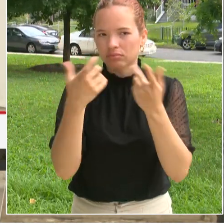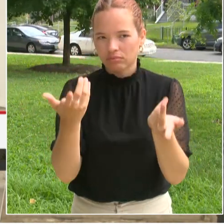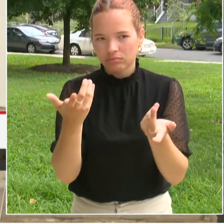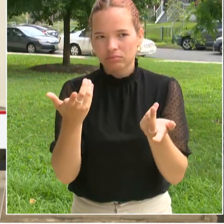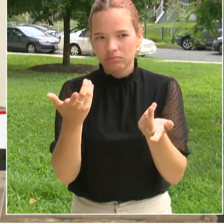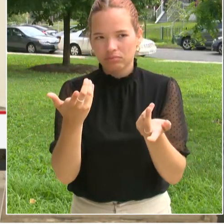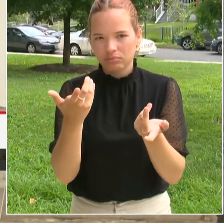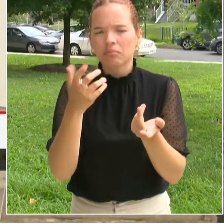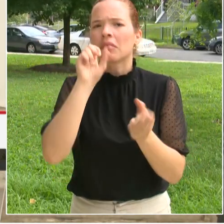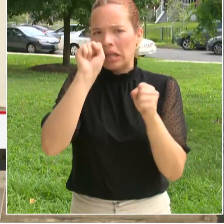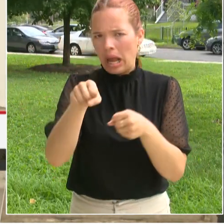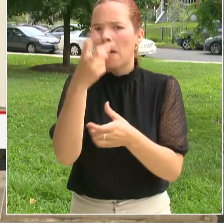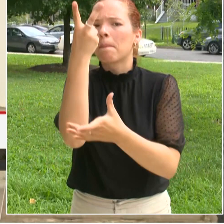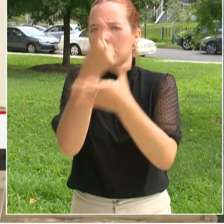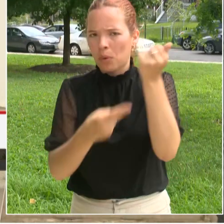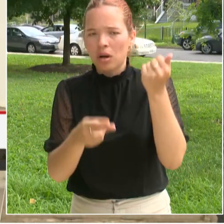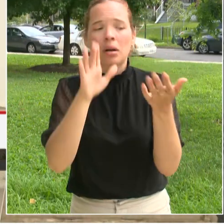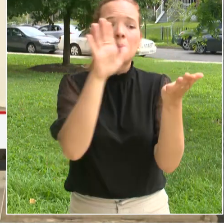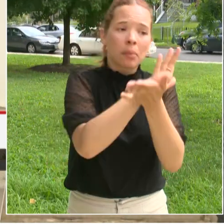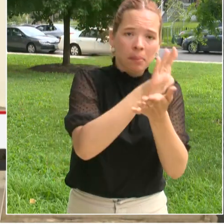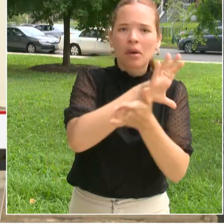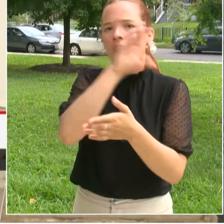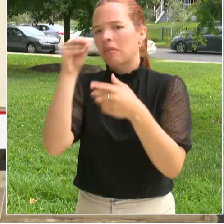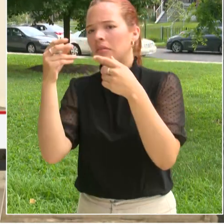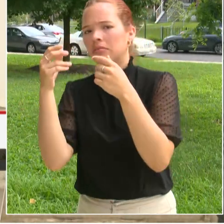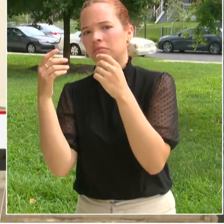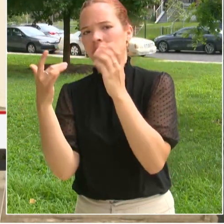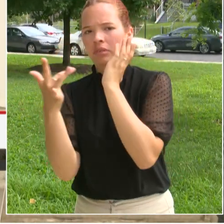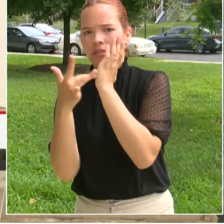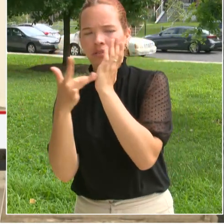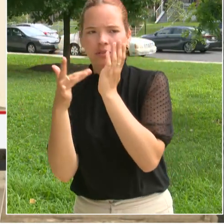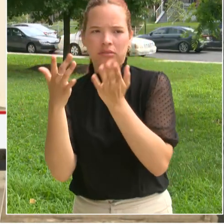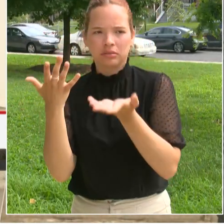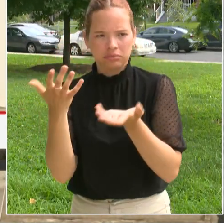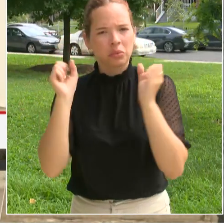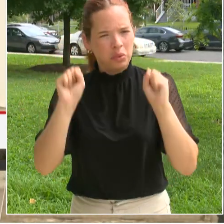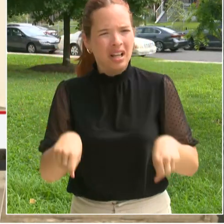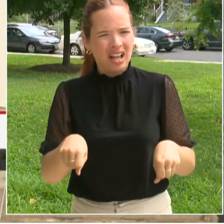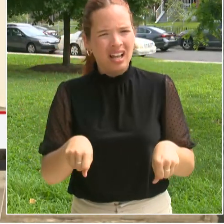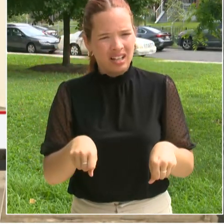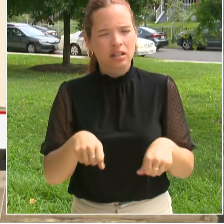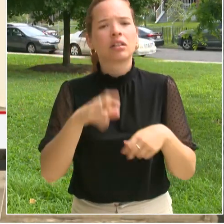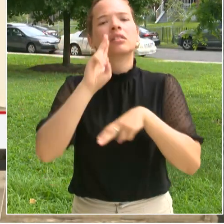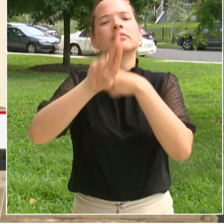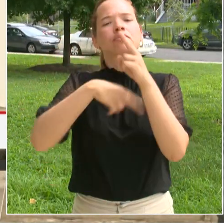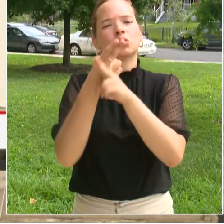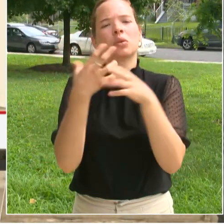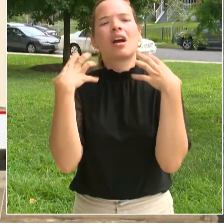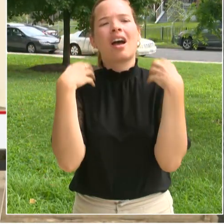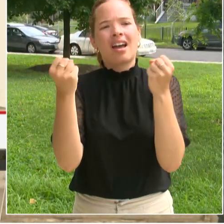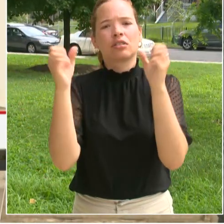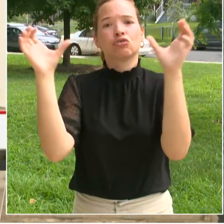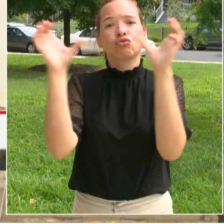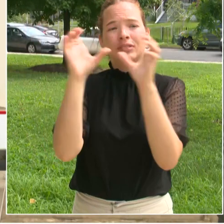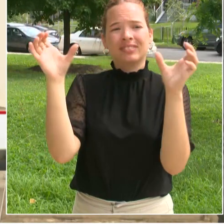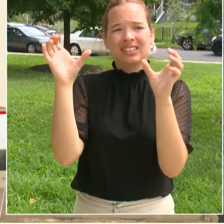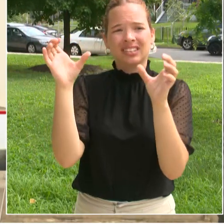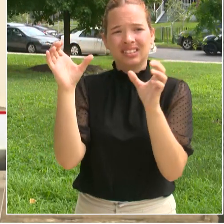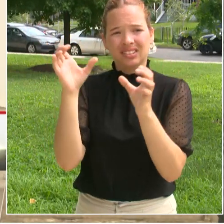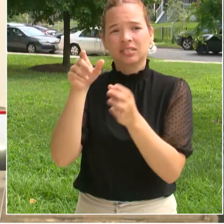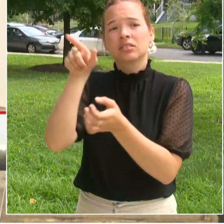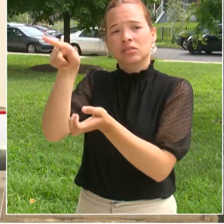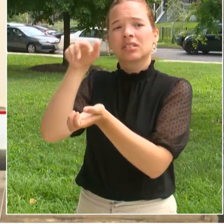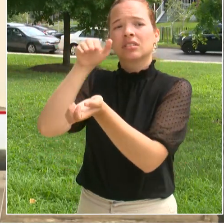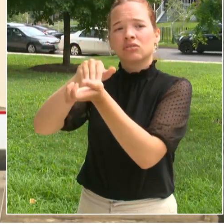launching now to be able to take the universal health certificate and deliver it directly to the school and to DC Health through our